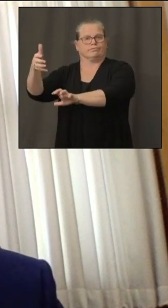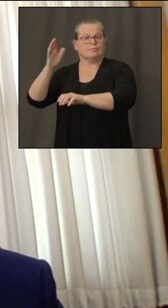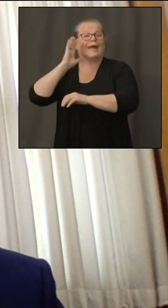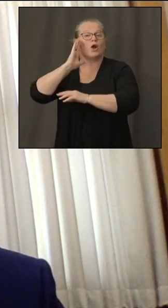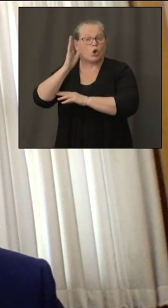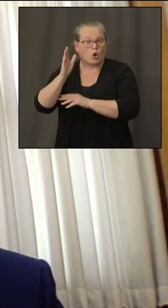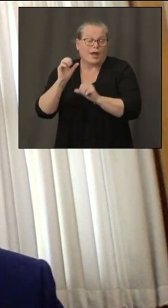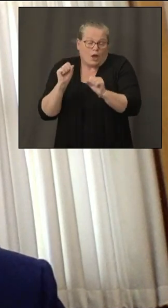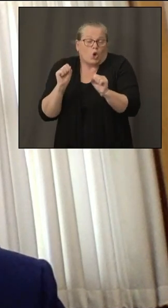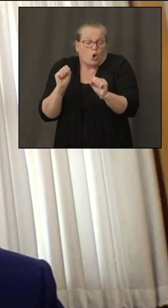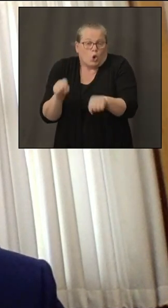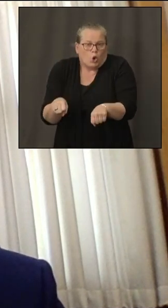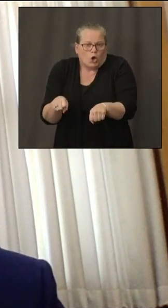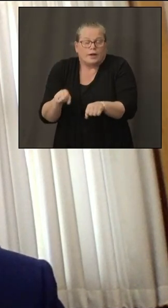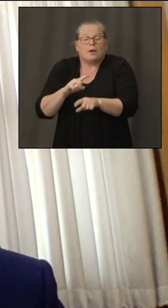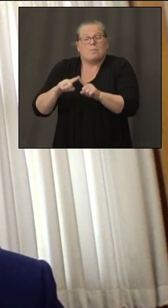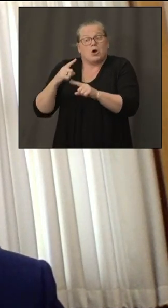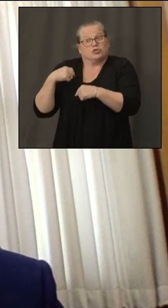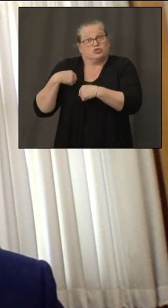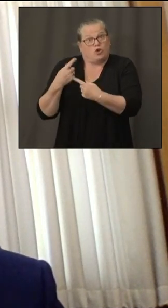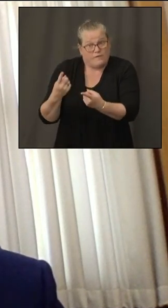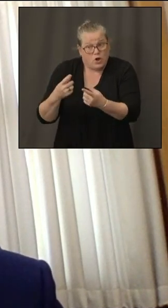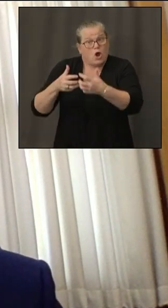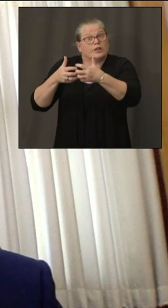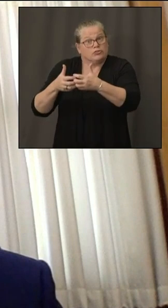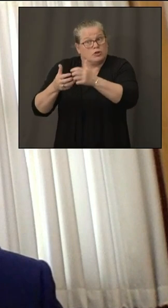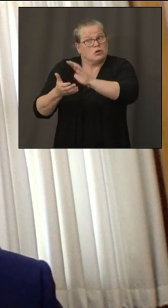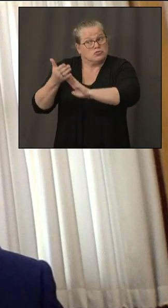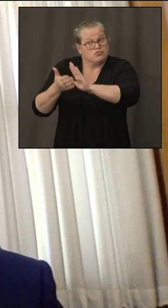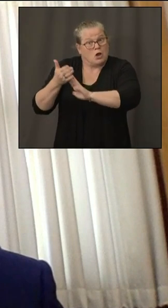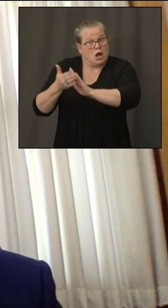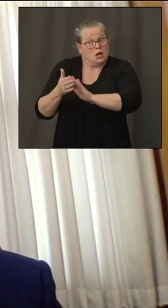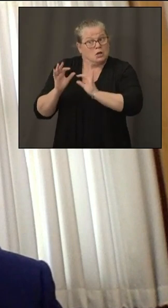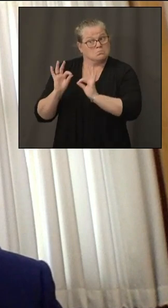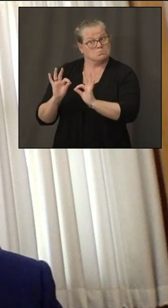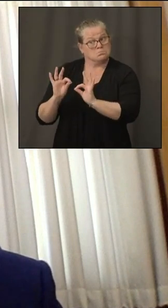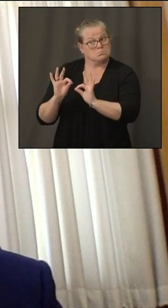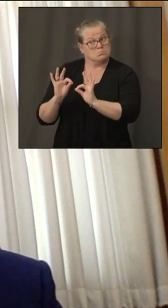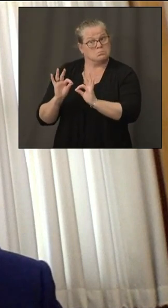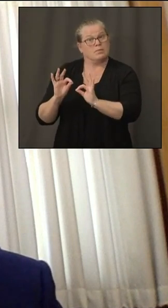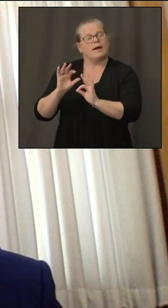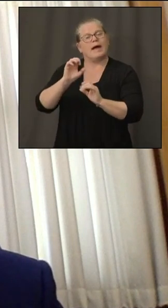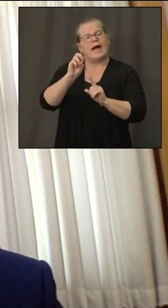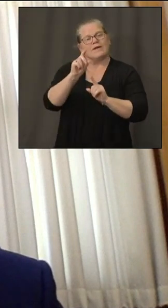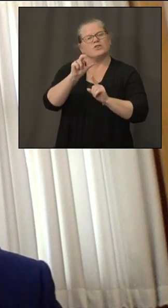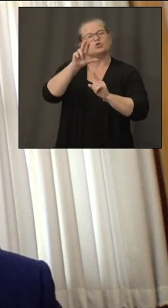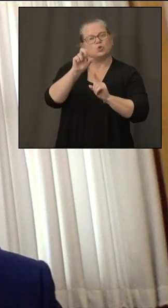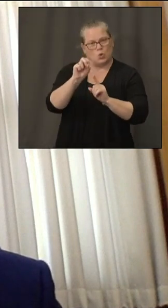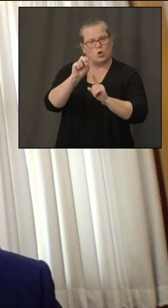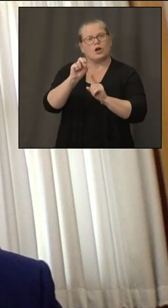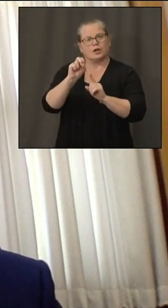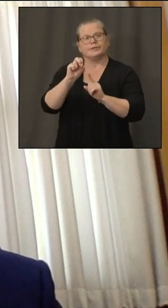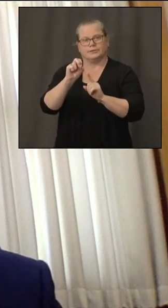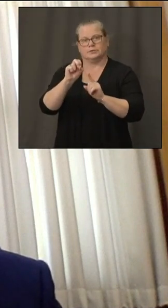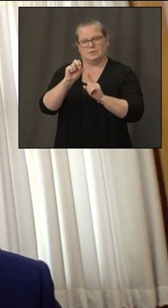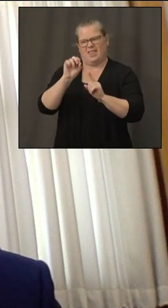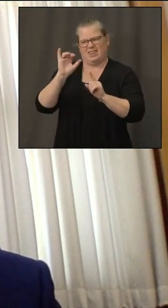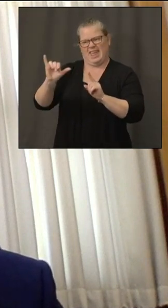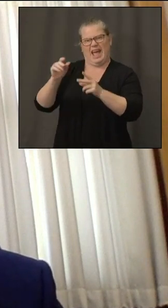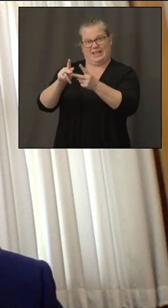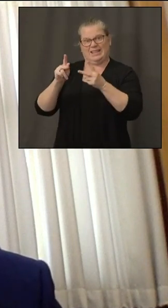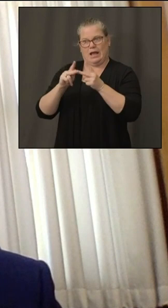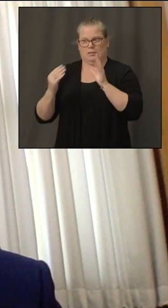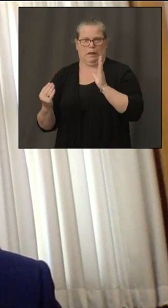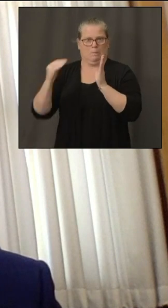that particular site is escalated with eversource along with a number of other critical facilities that we are trying to